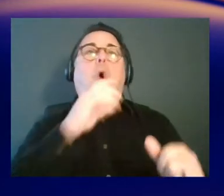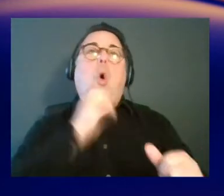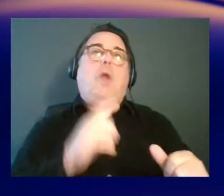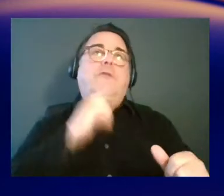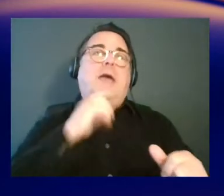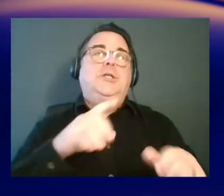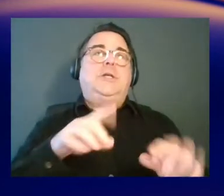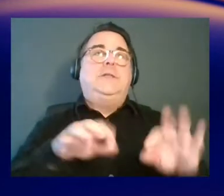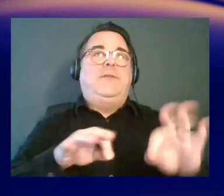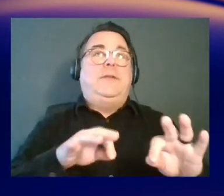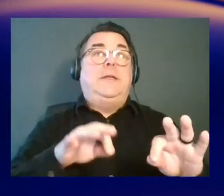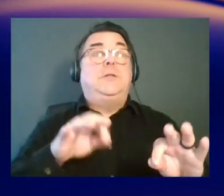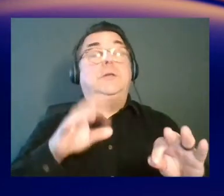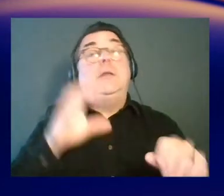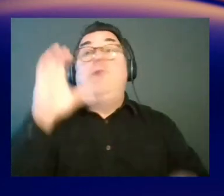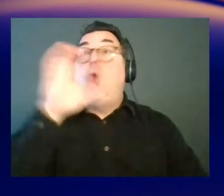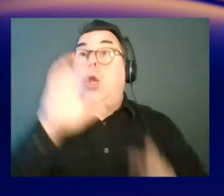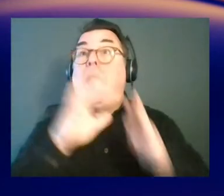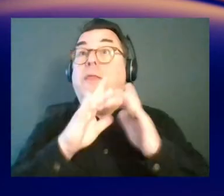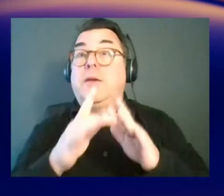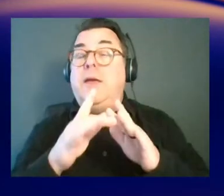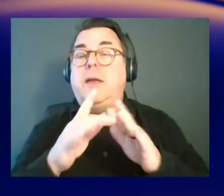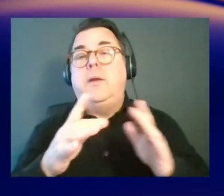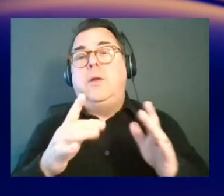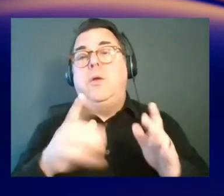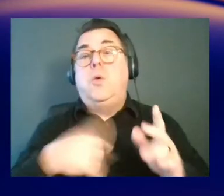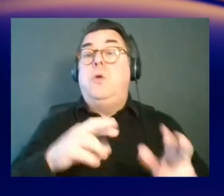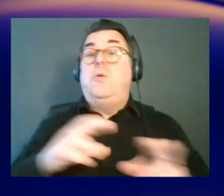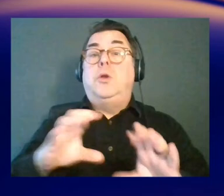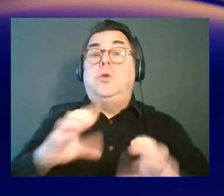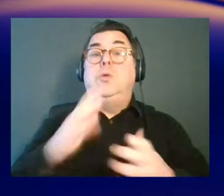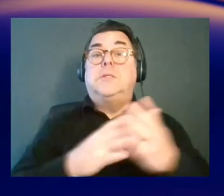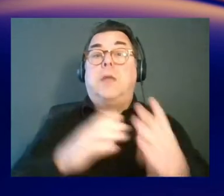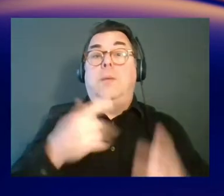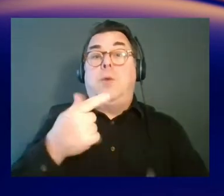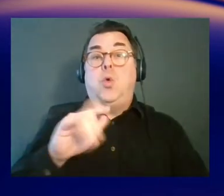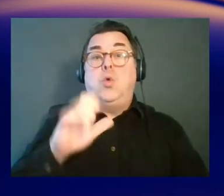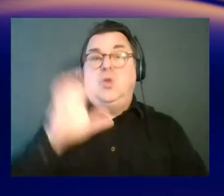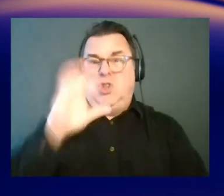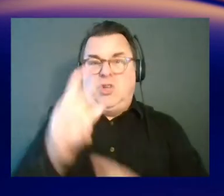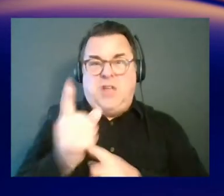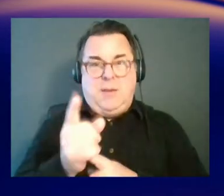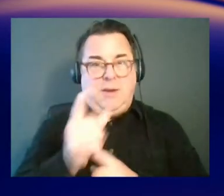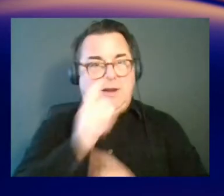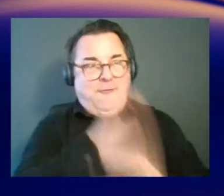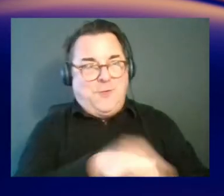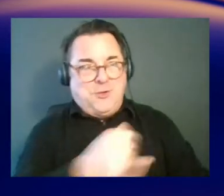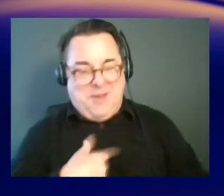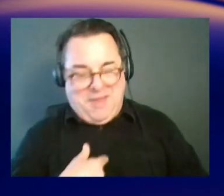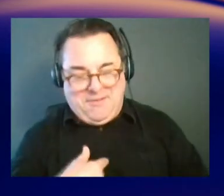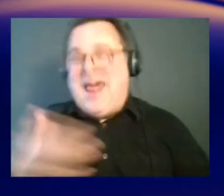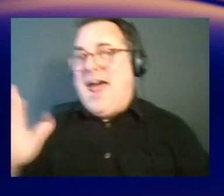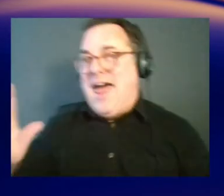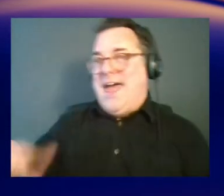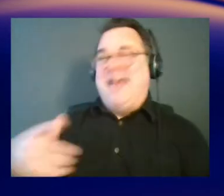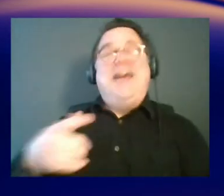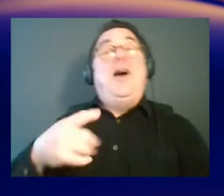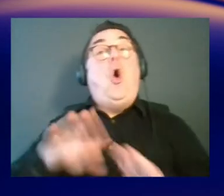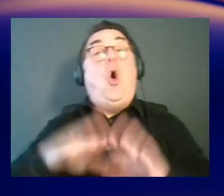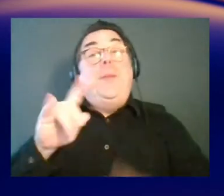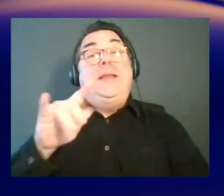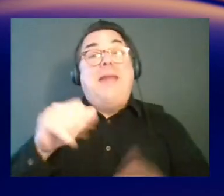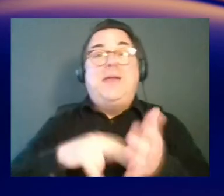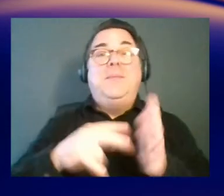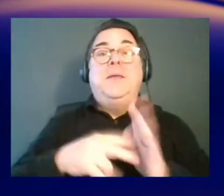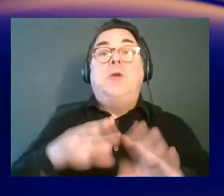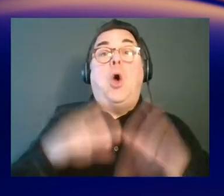open data on the internet, I know we're ready to do some Google searching in a little bit. I'm not going to make you do that right now. But the idea of open data is that it's open data,